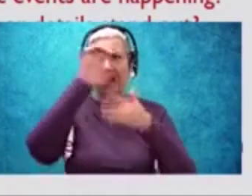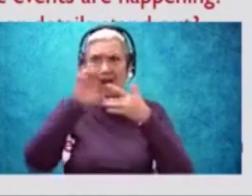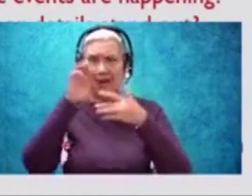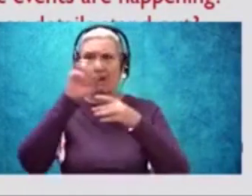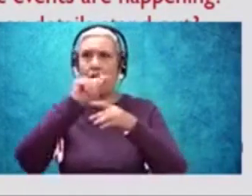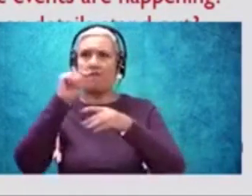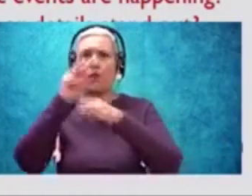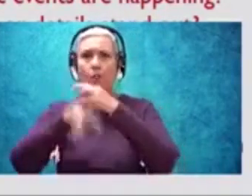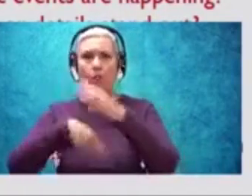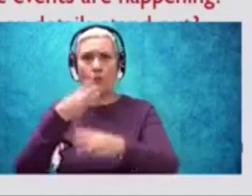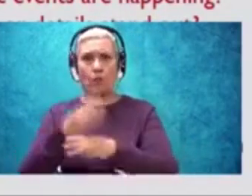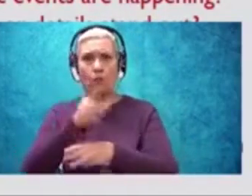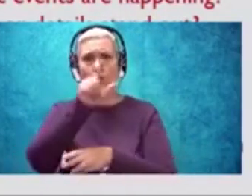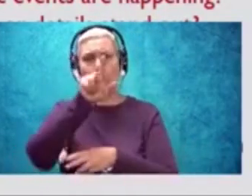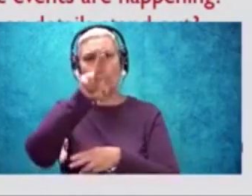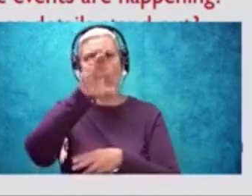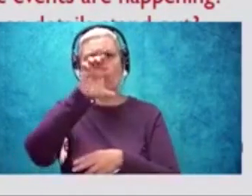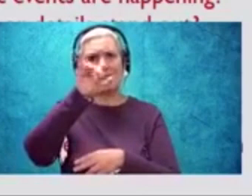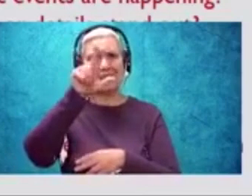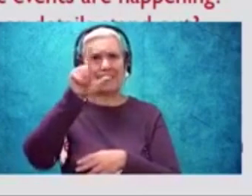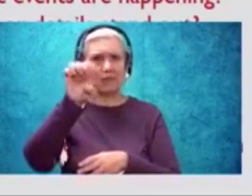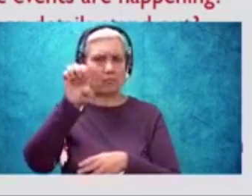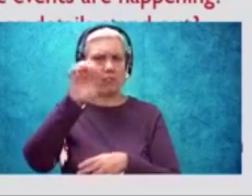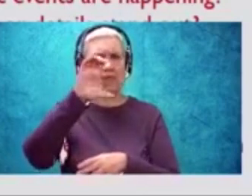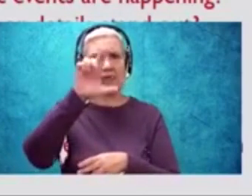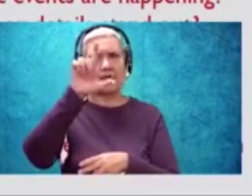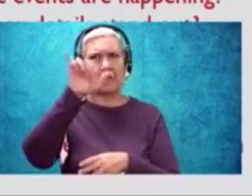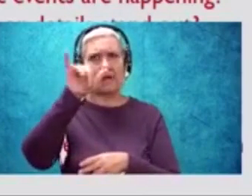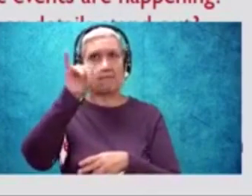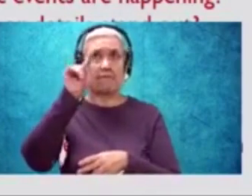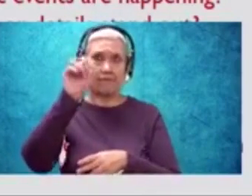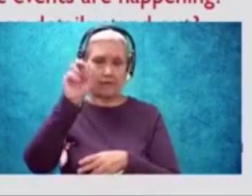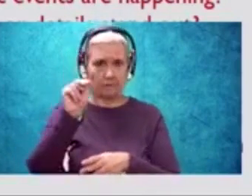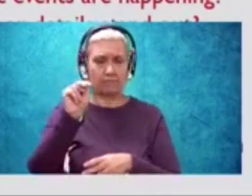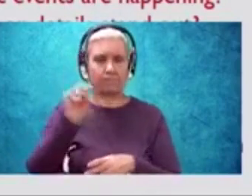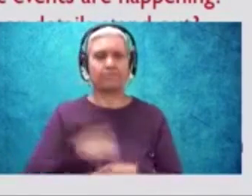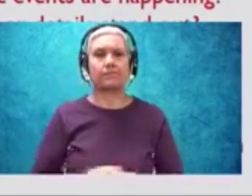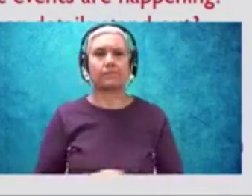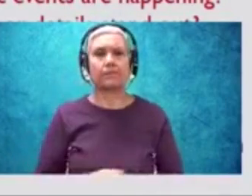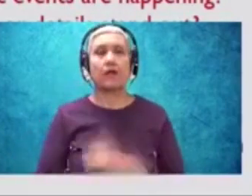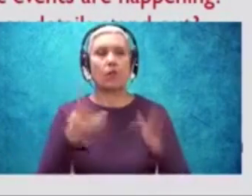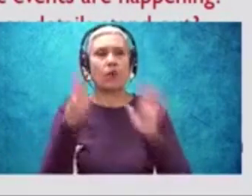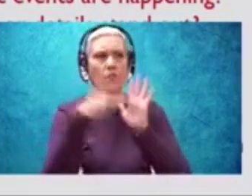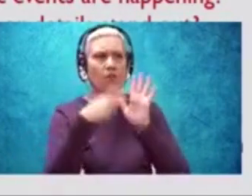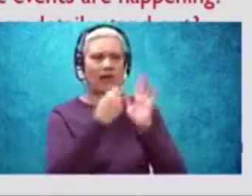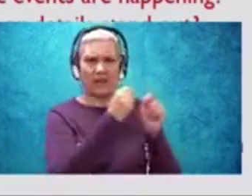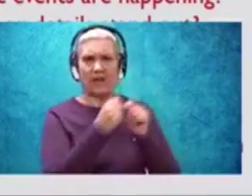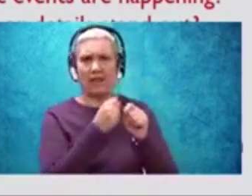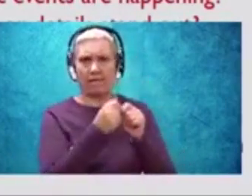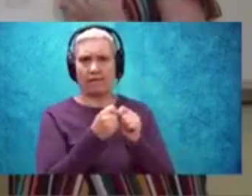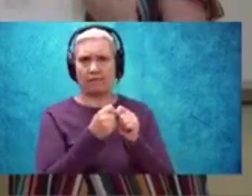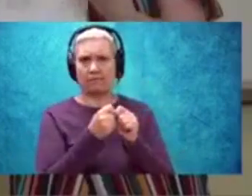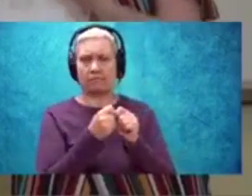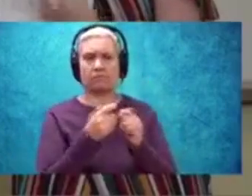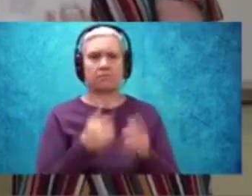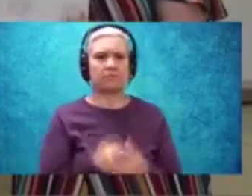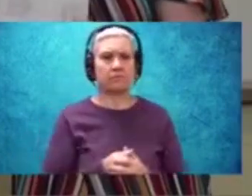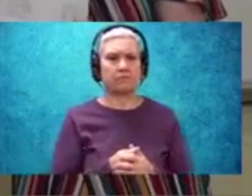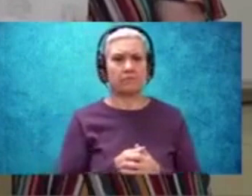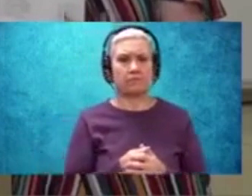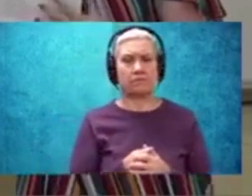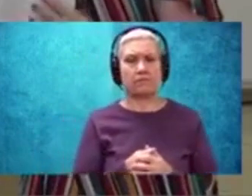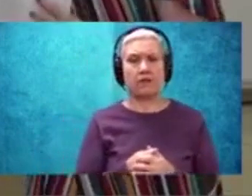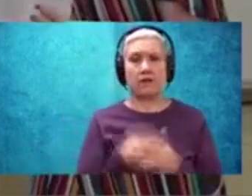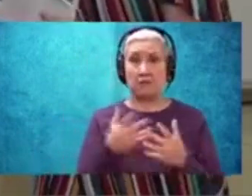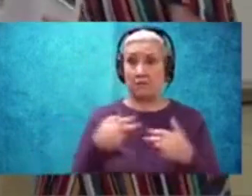the World by Lucille Clifton. And we're going to read through this poem together. So if you have it, you know, feel free to, as you